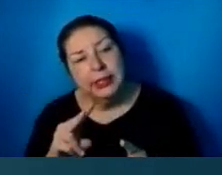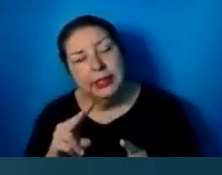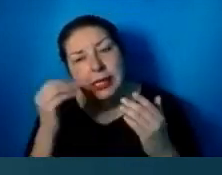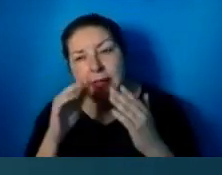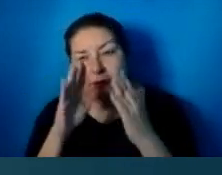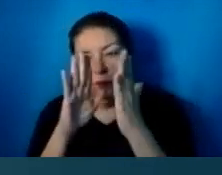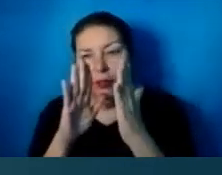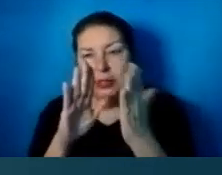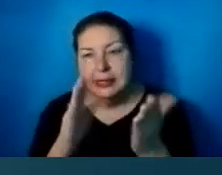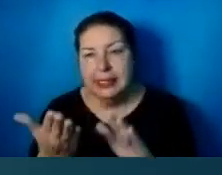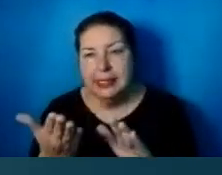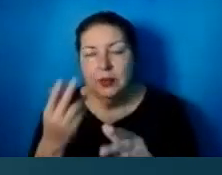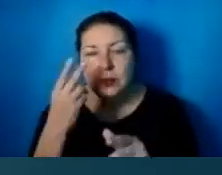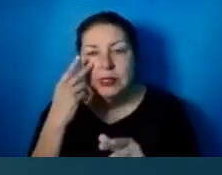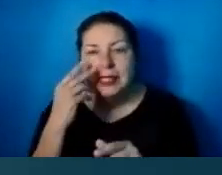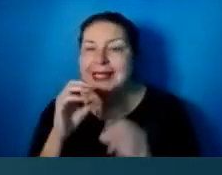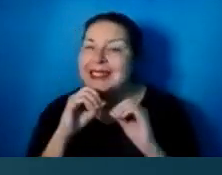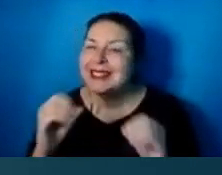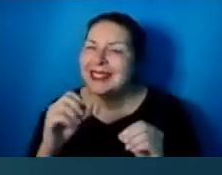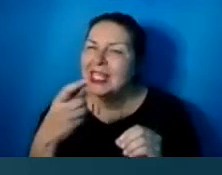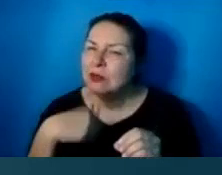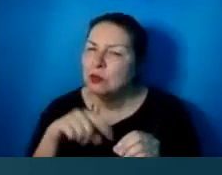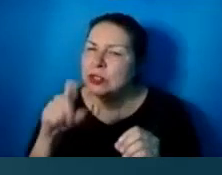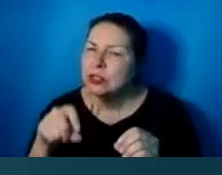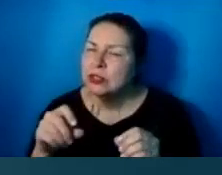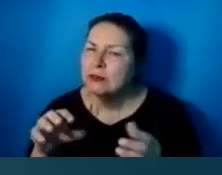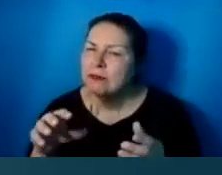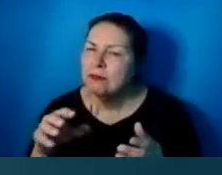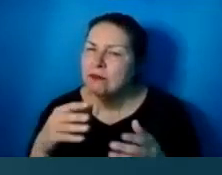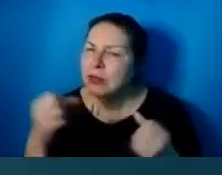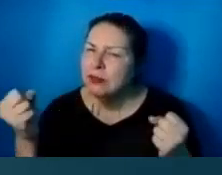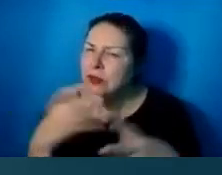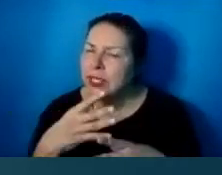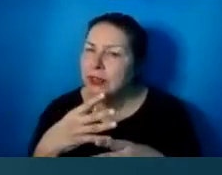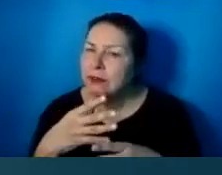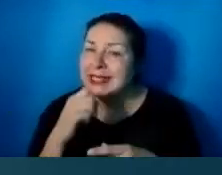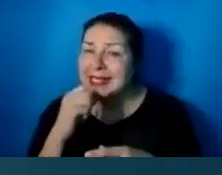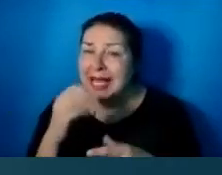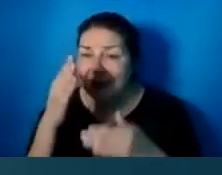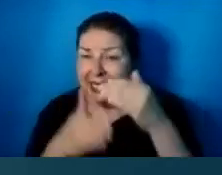it's nothing to fear. It's not the end. It's really the beginning.